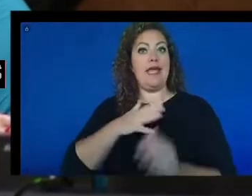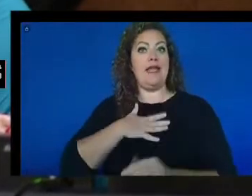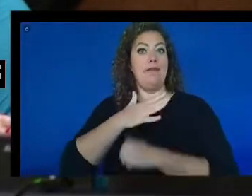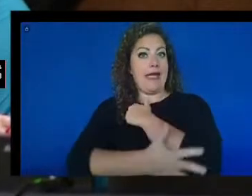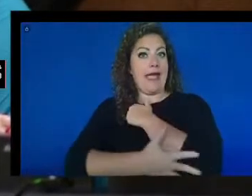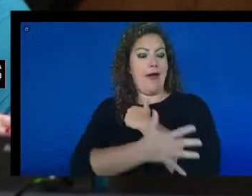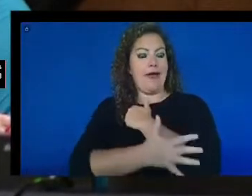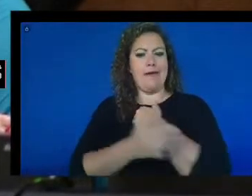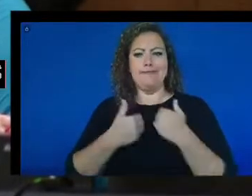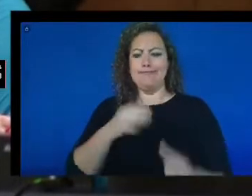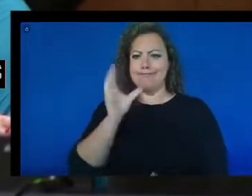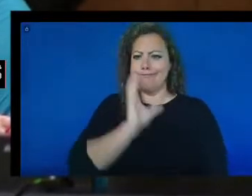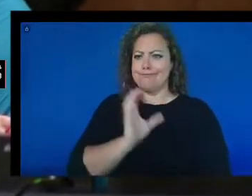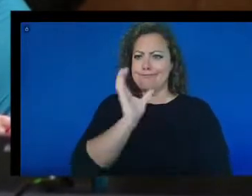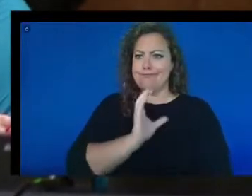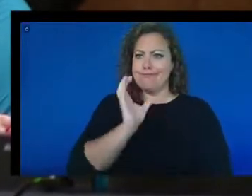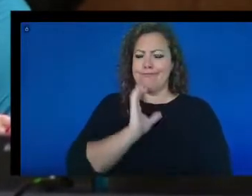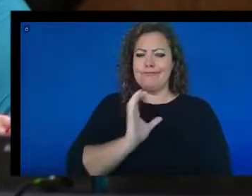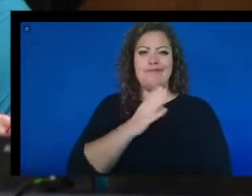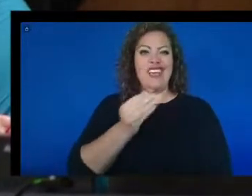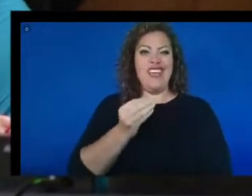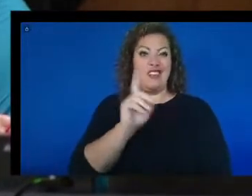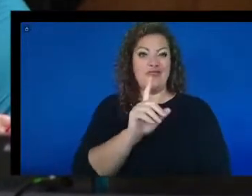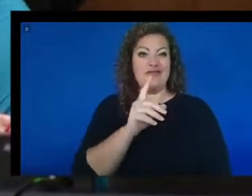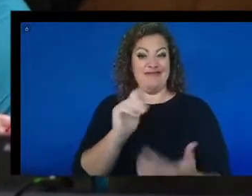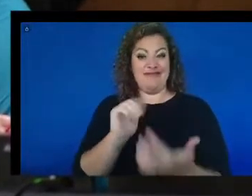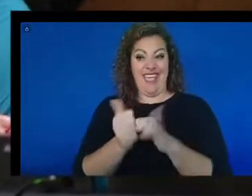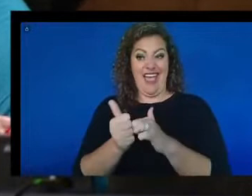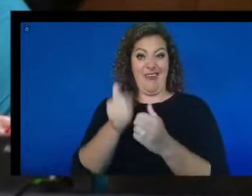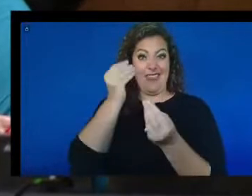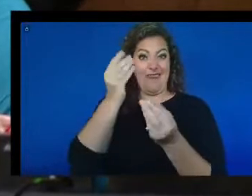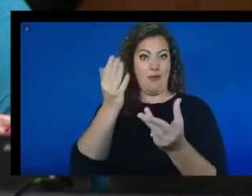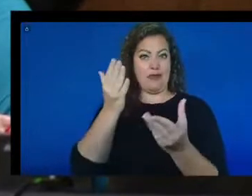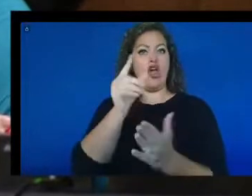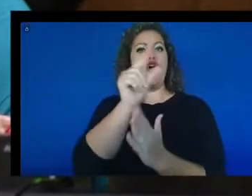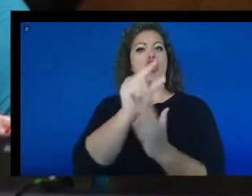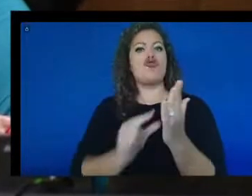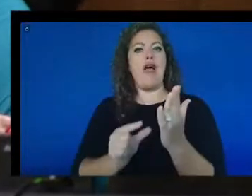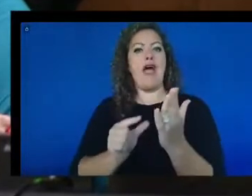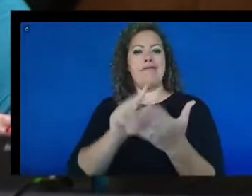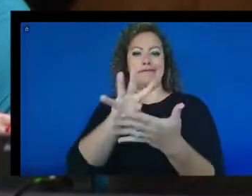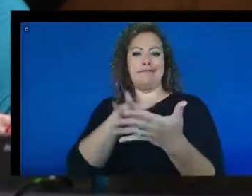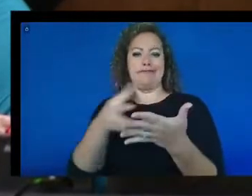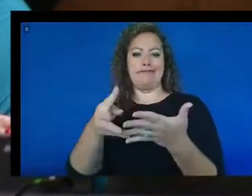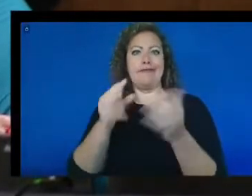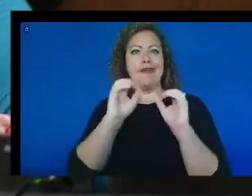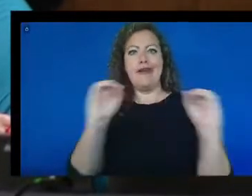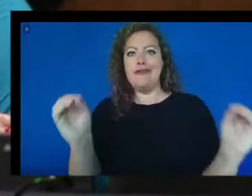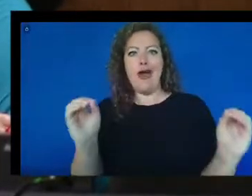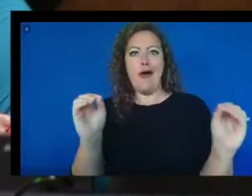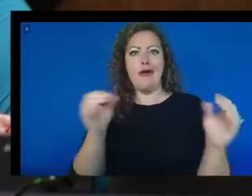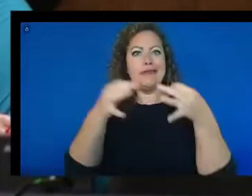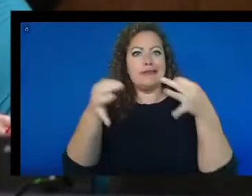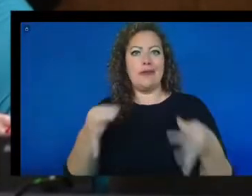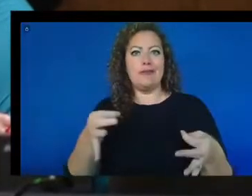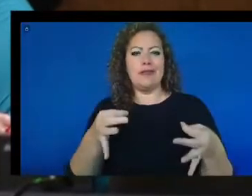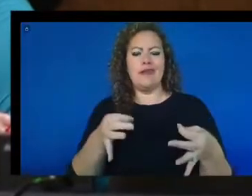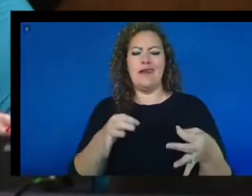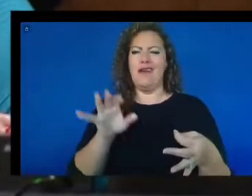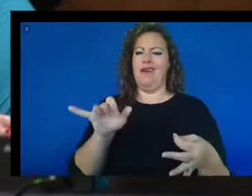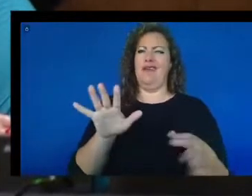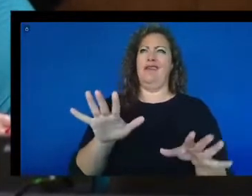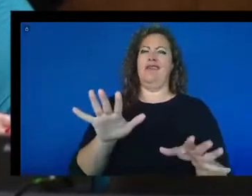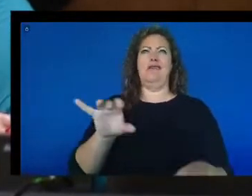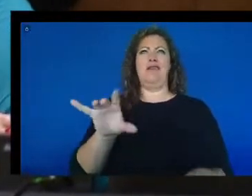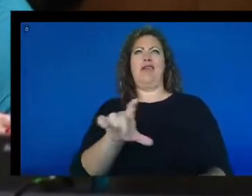And it was presented in a graph with no description. So it was very frustrating. I could get to one point so I could